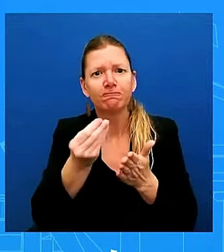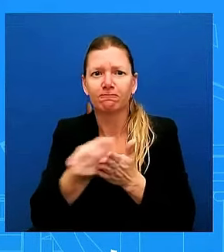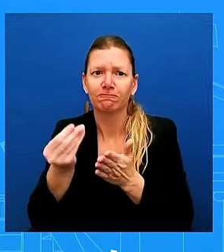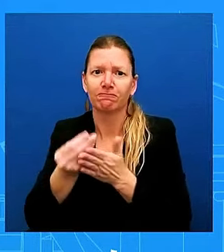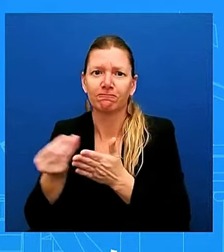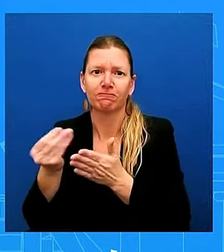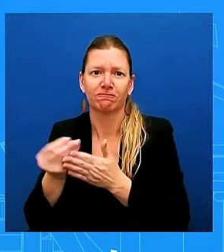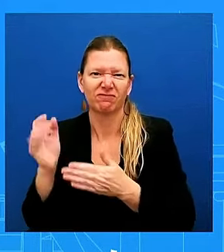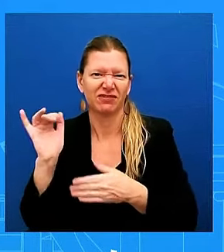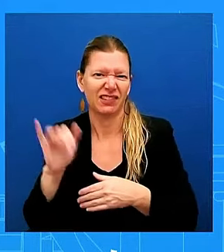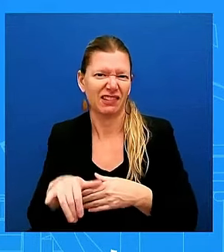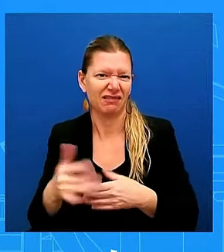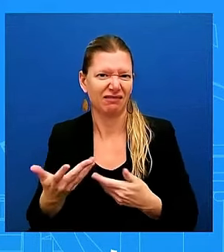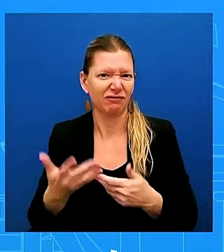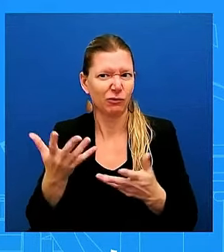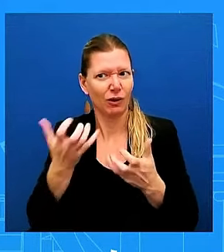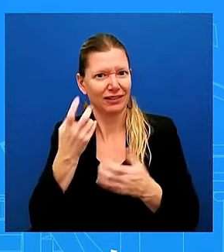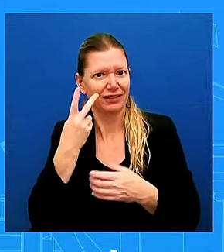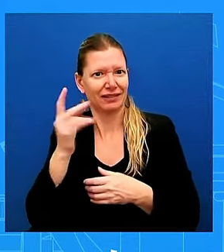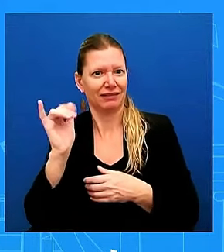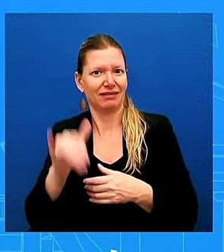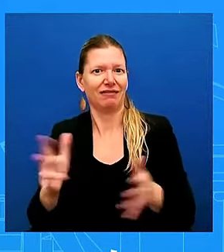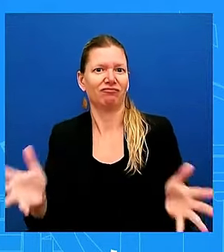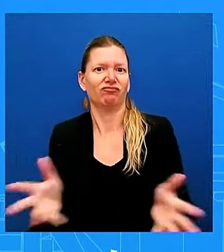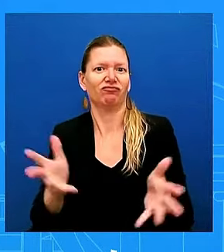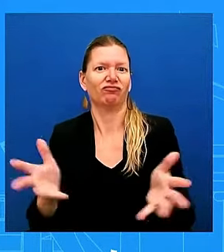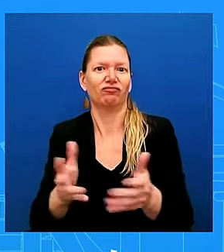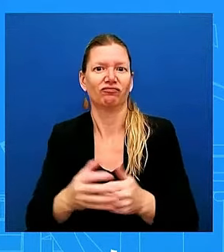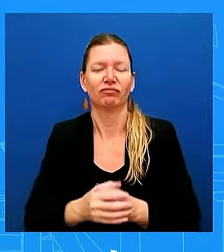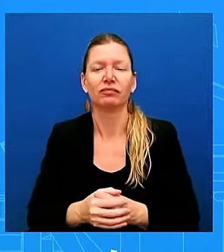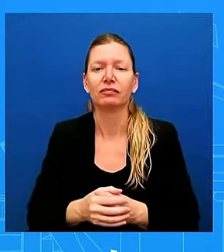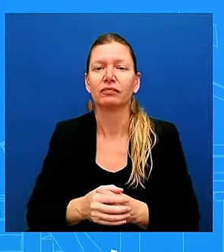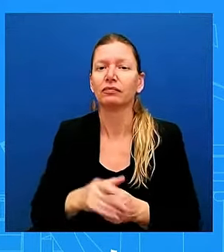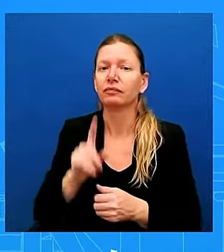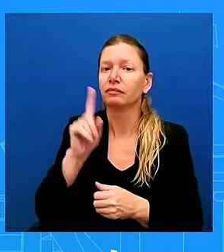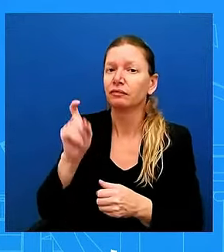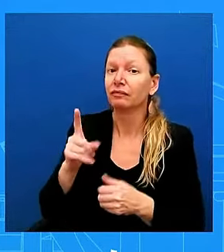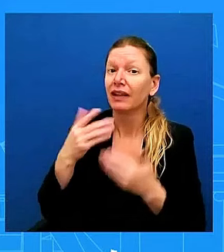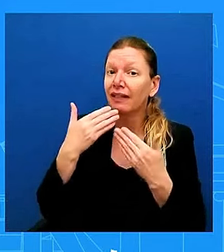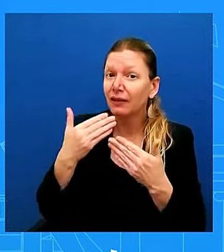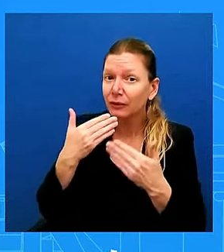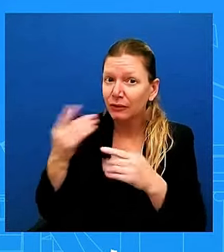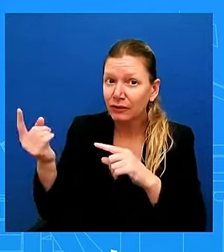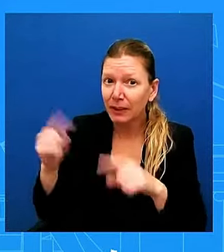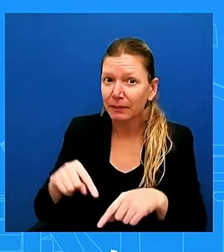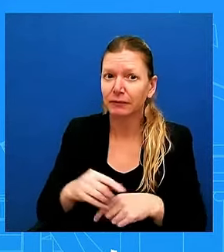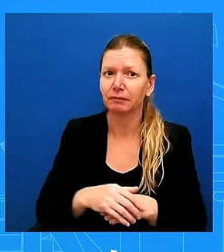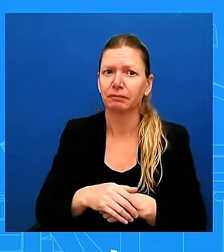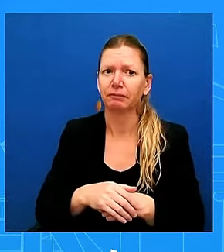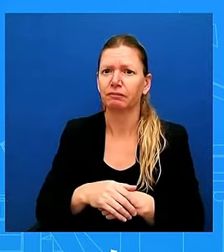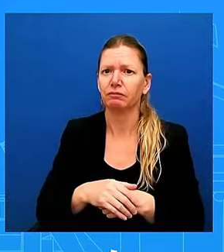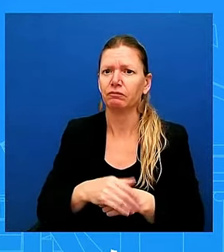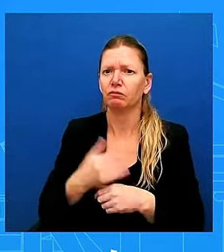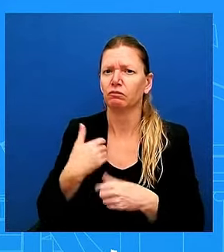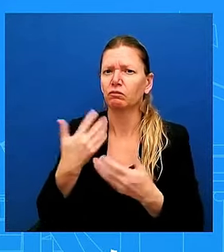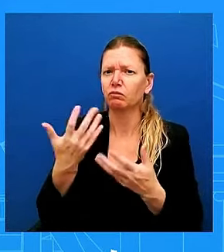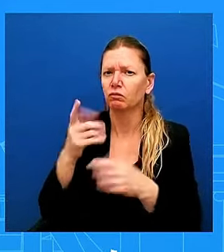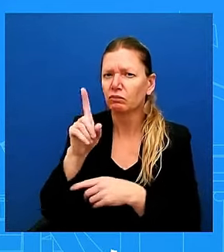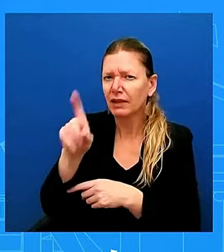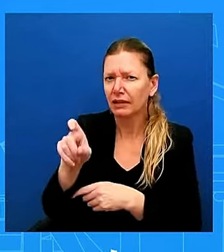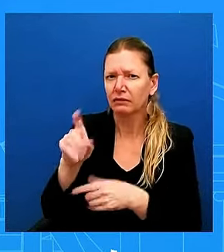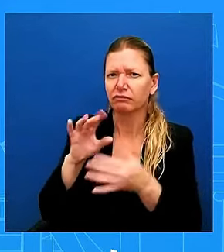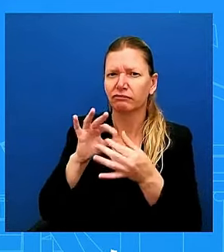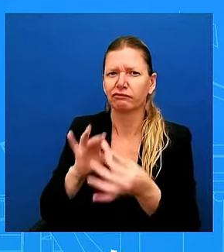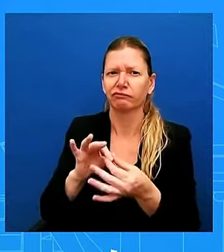Thanks again for doing this. If I can ask about an otherwise strong jobs report, you still had manufacturing employment by 7,000.